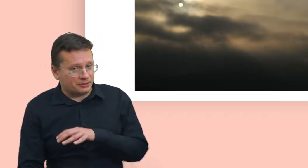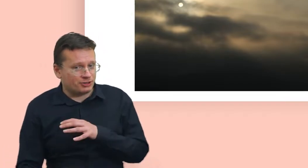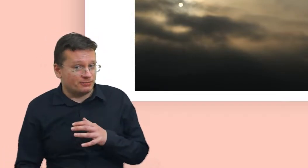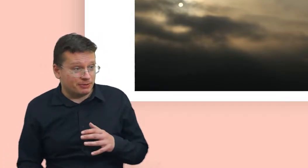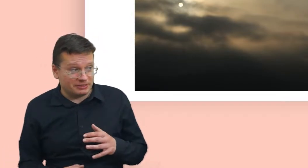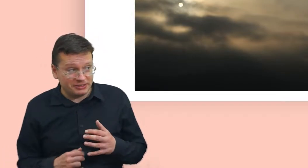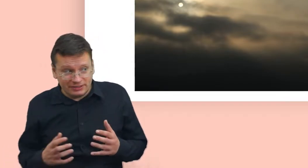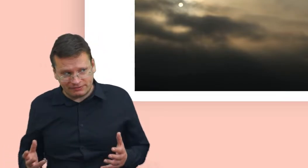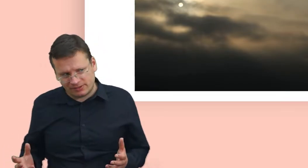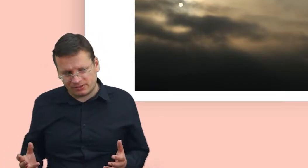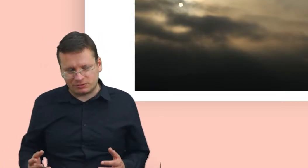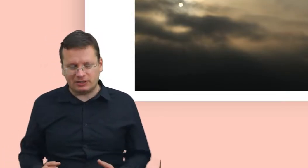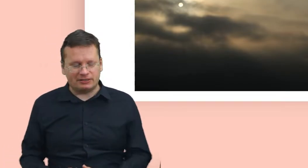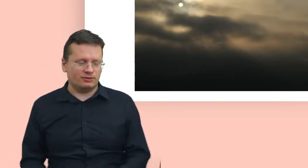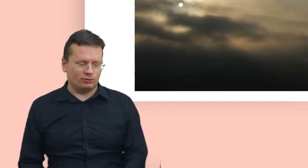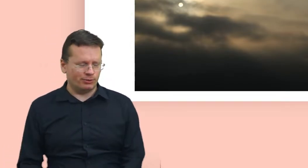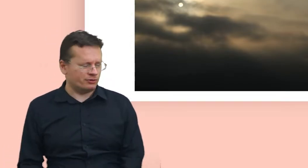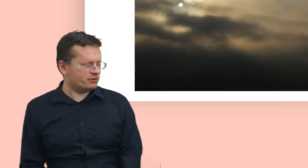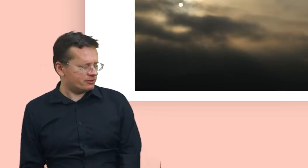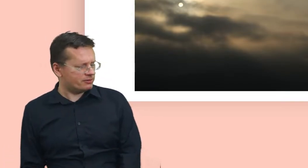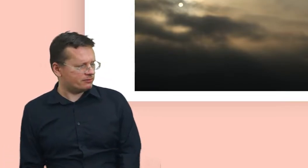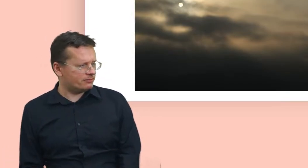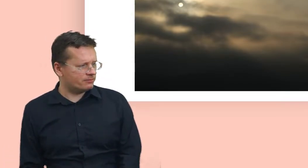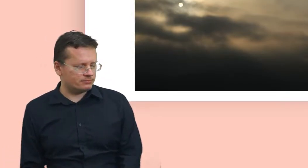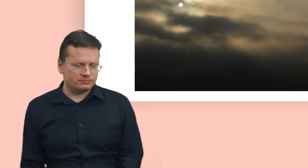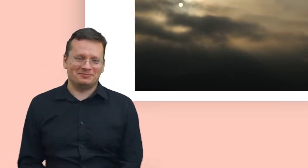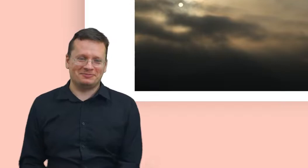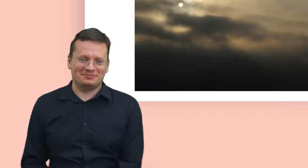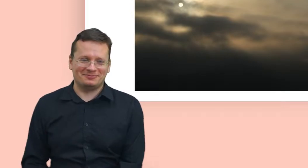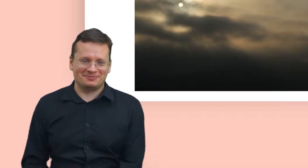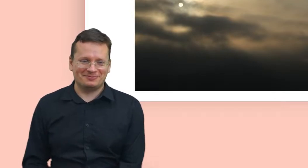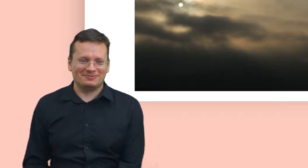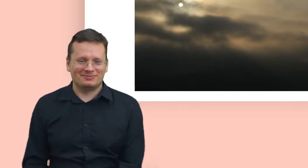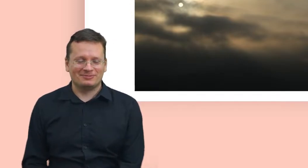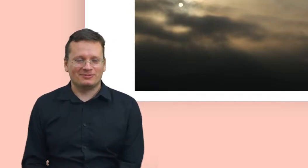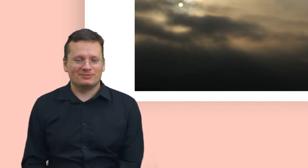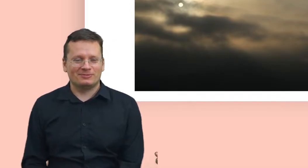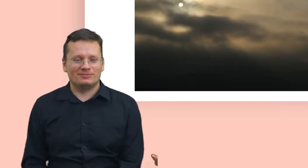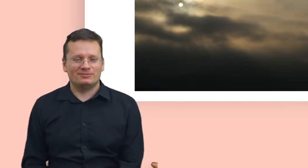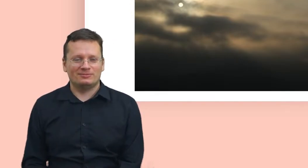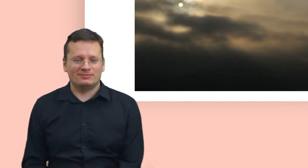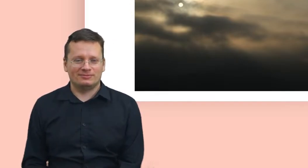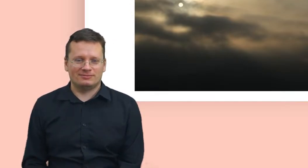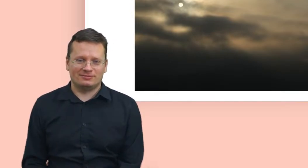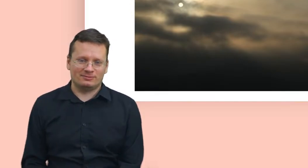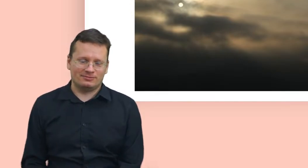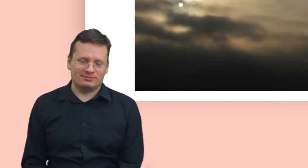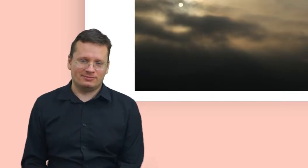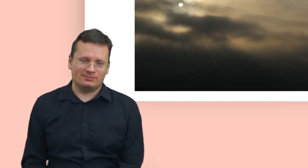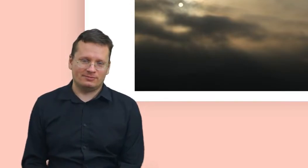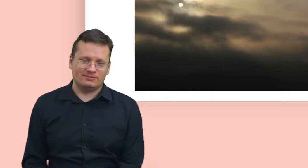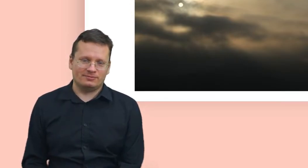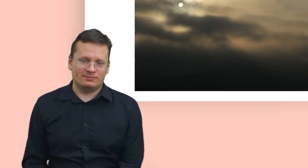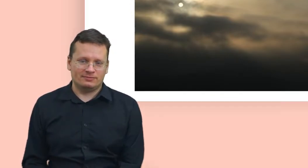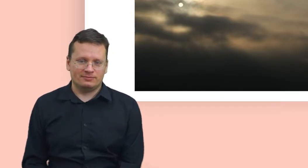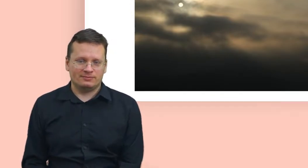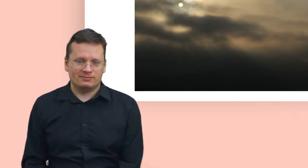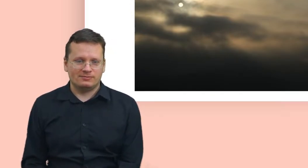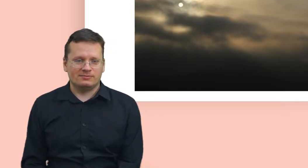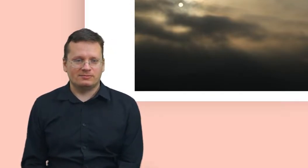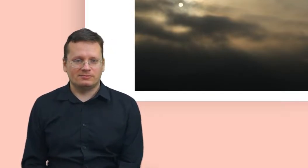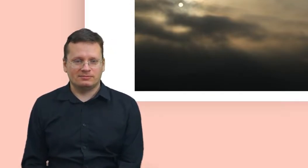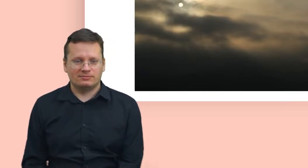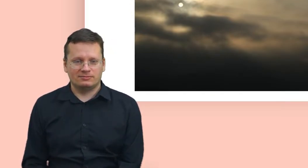about ancient beliefs related to birds? Well, the ancient tomb murals of the Gogurir kingdom have